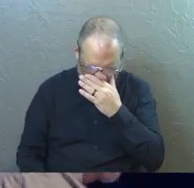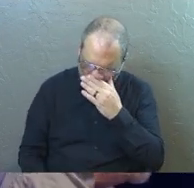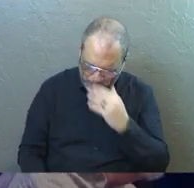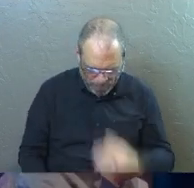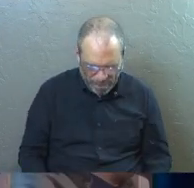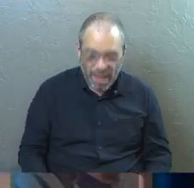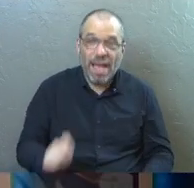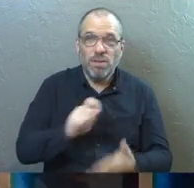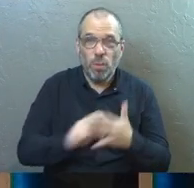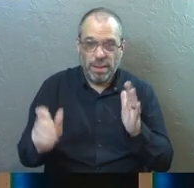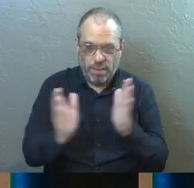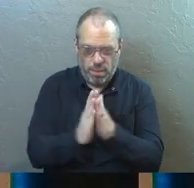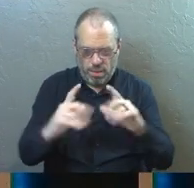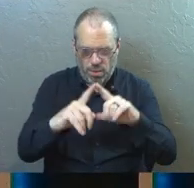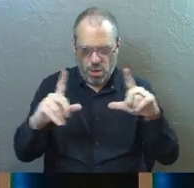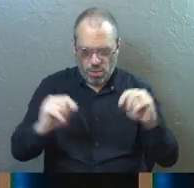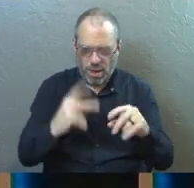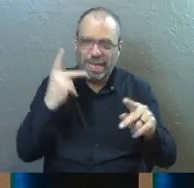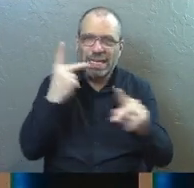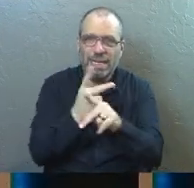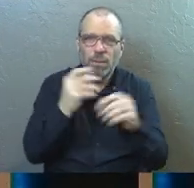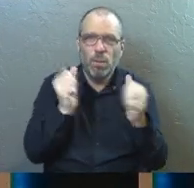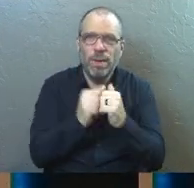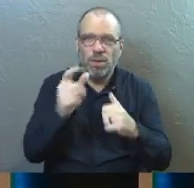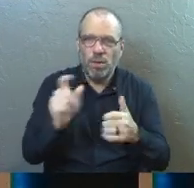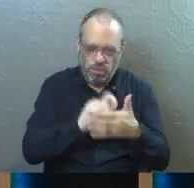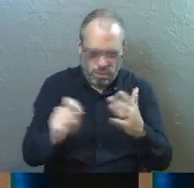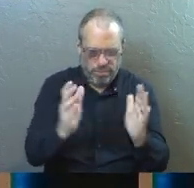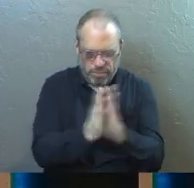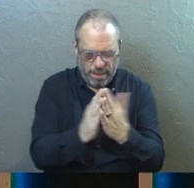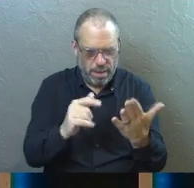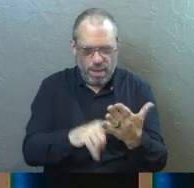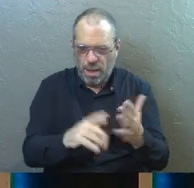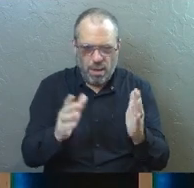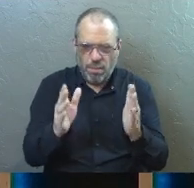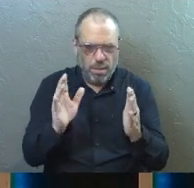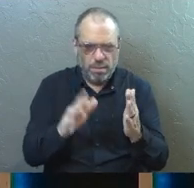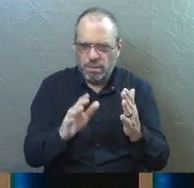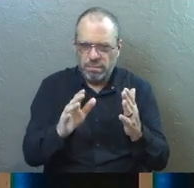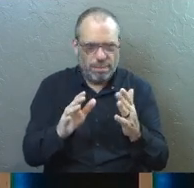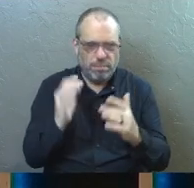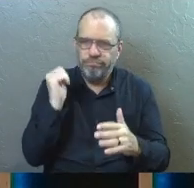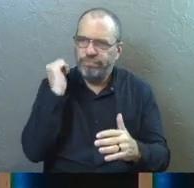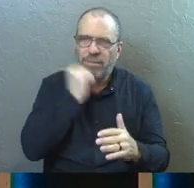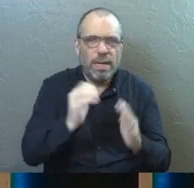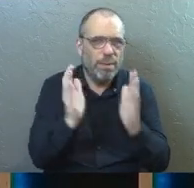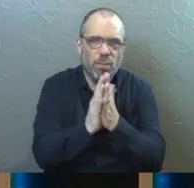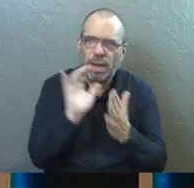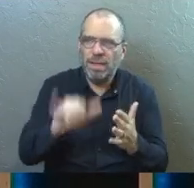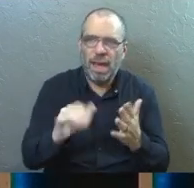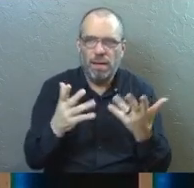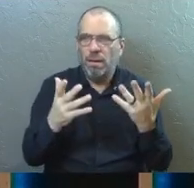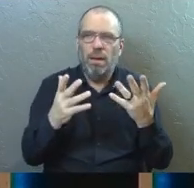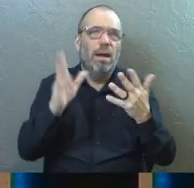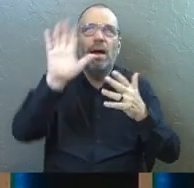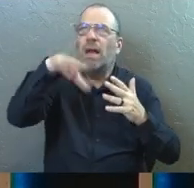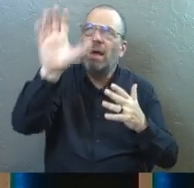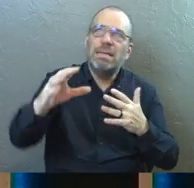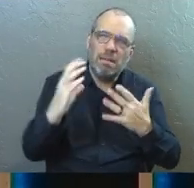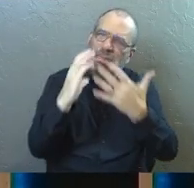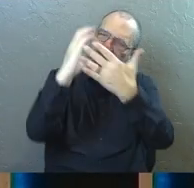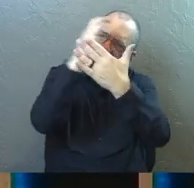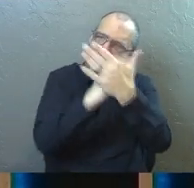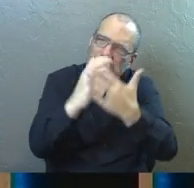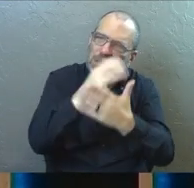You write that prayer on a card and just keep that with you. You need to pray a prayer like that almost every day, right? Just God, God,